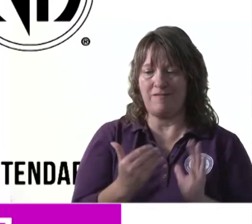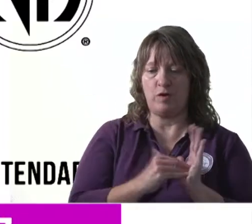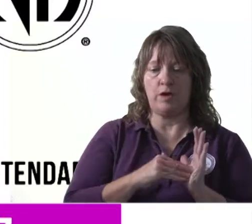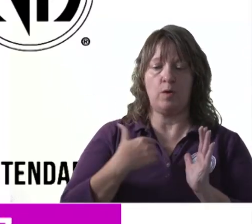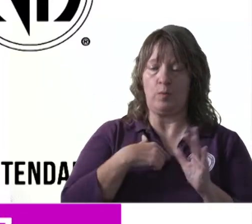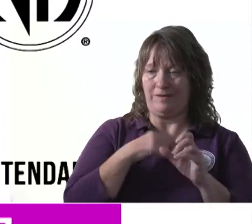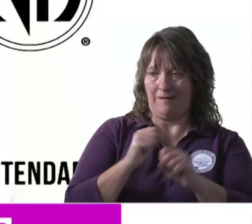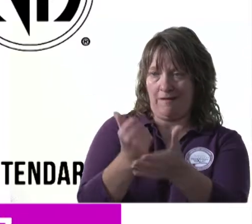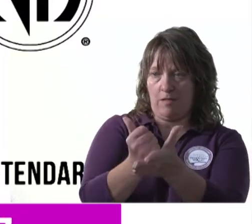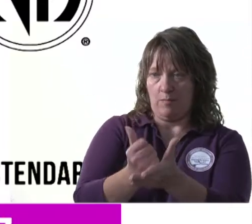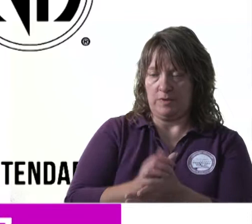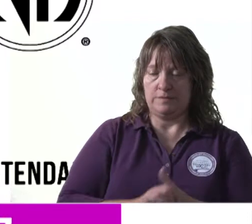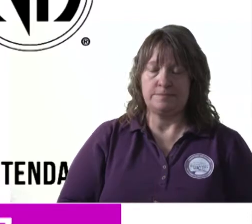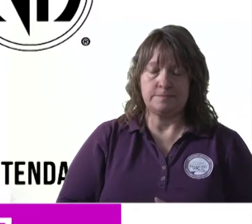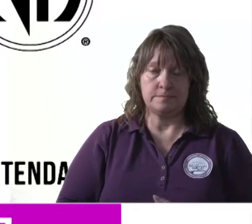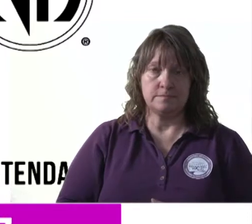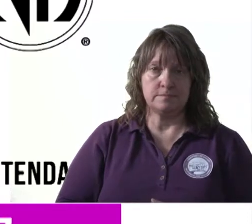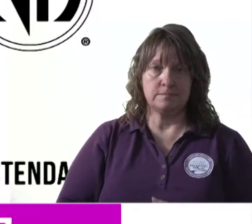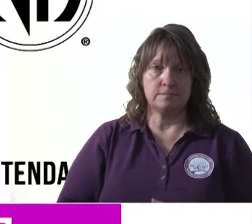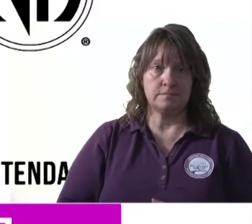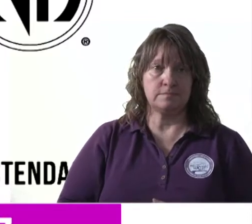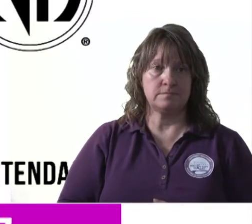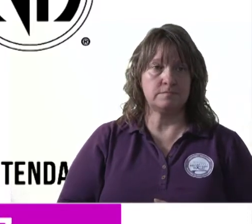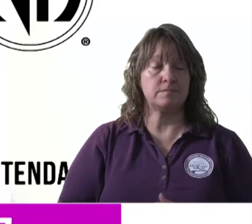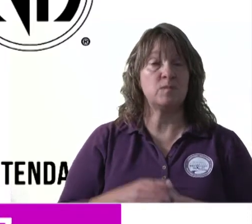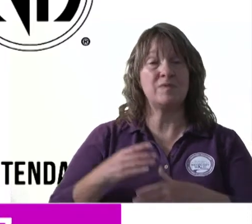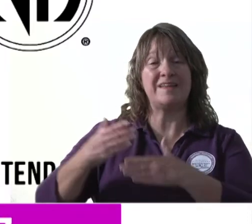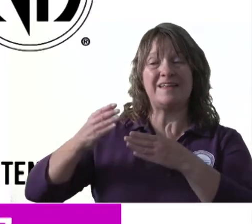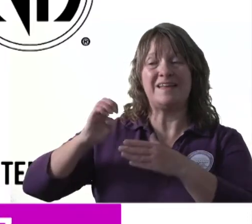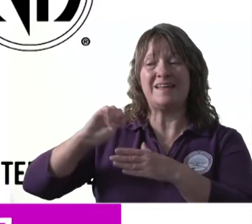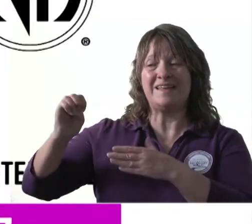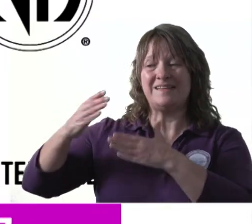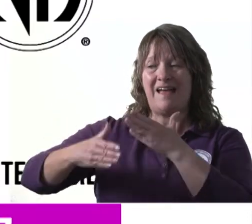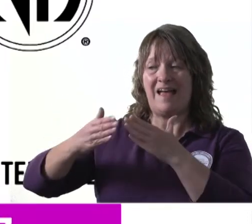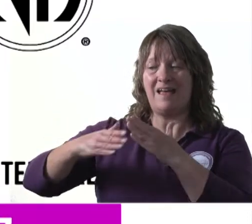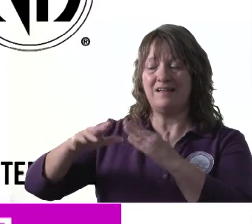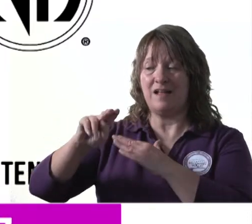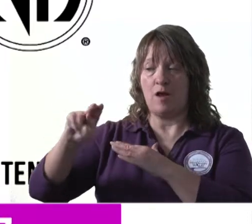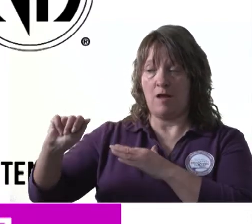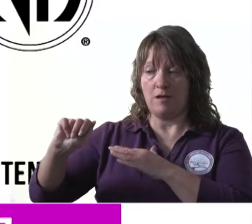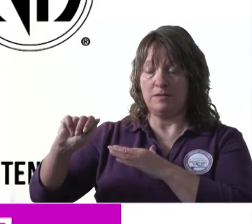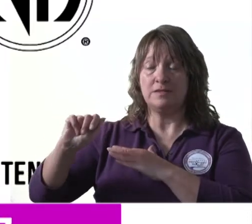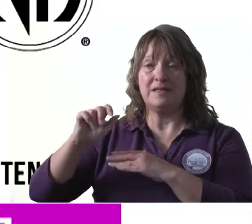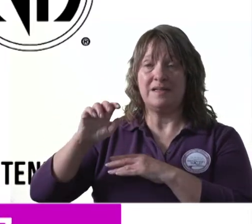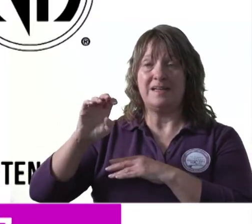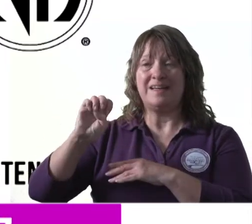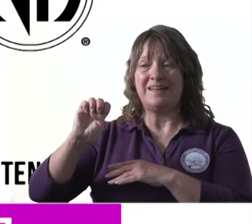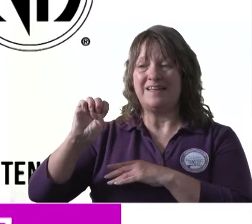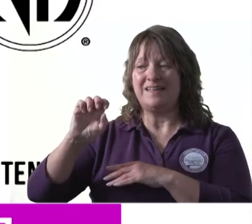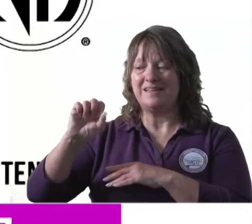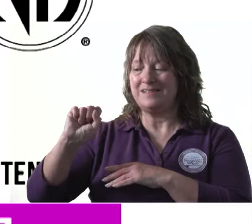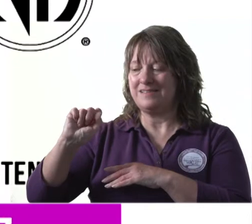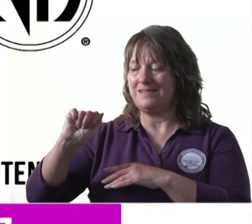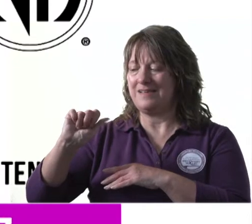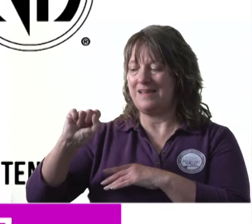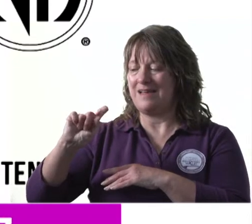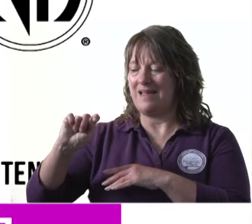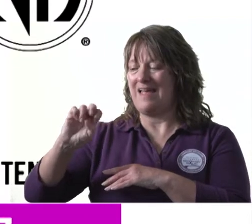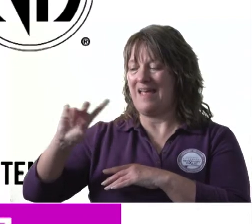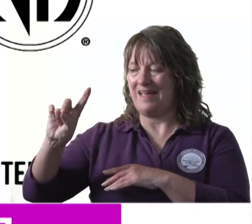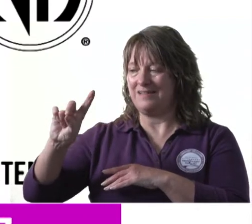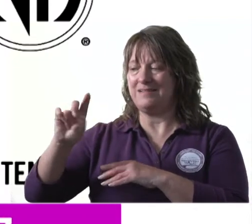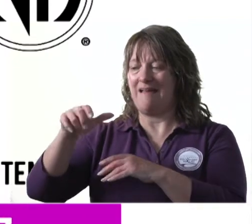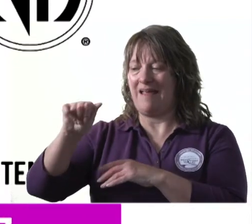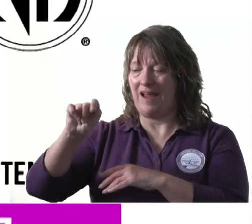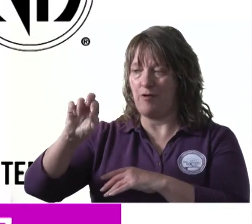can help contact the East End Area Narcotics Anonymous at EastEndArea at gmail.com through our website